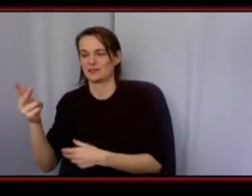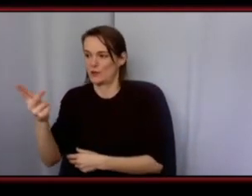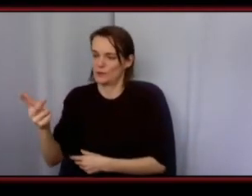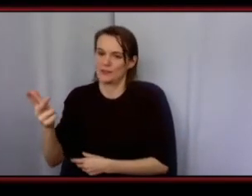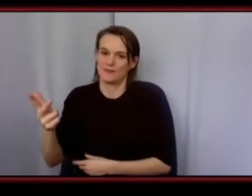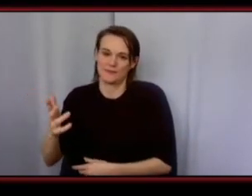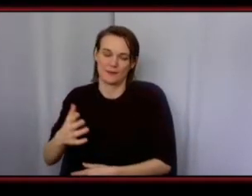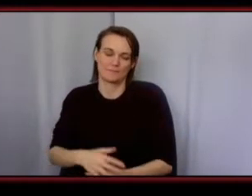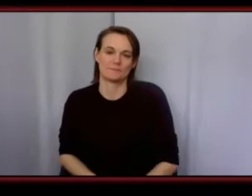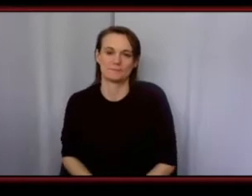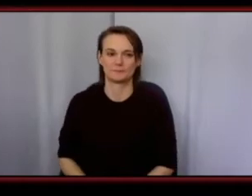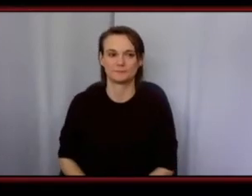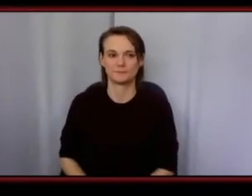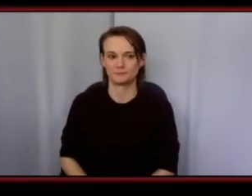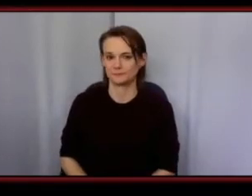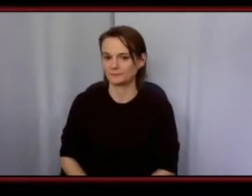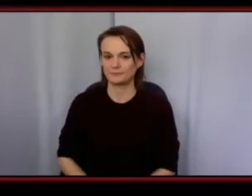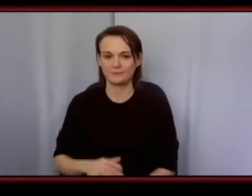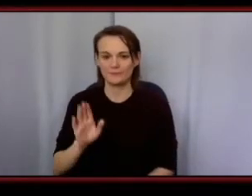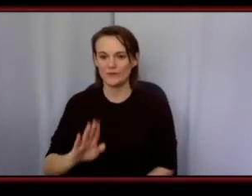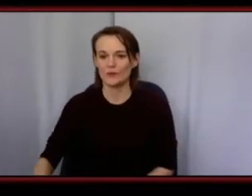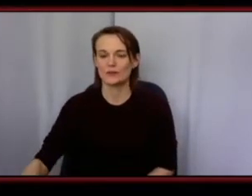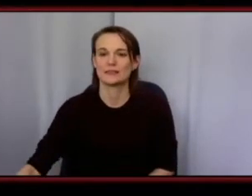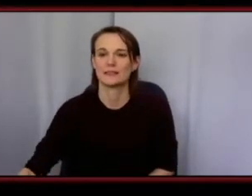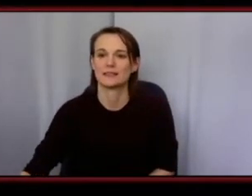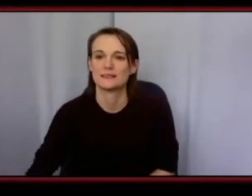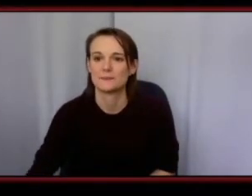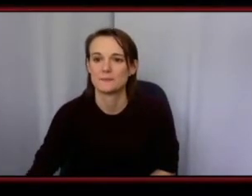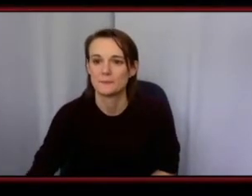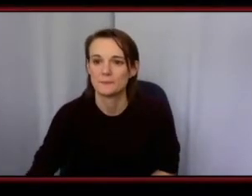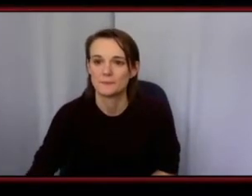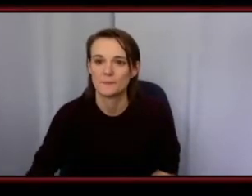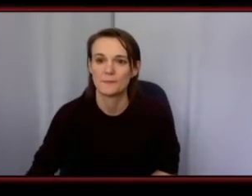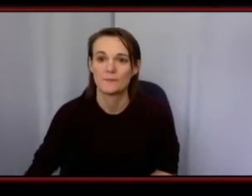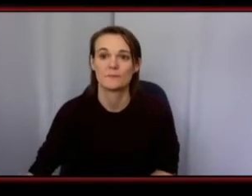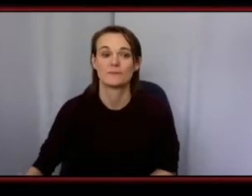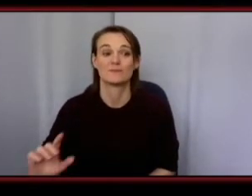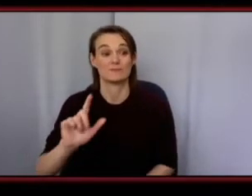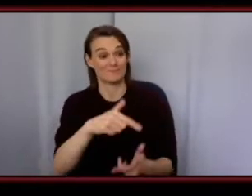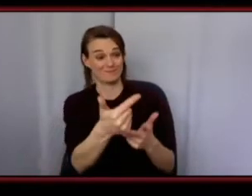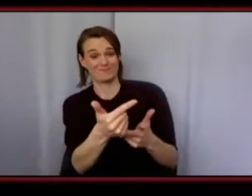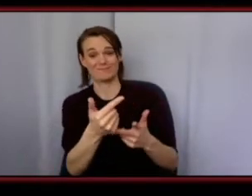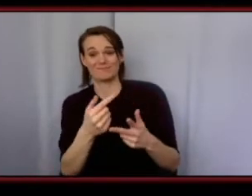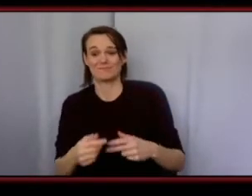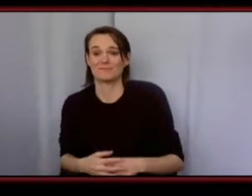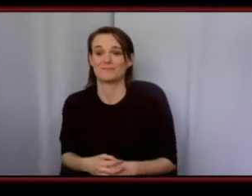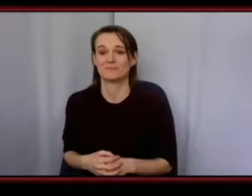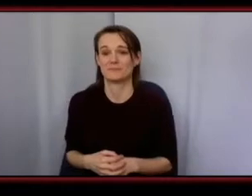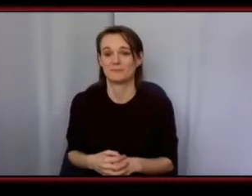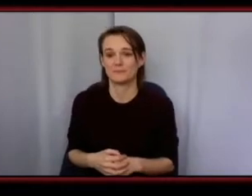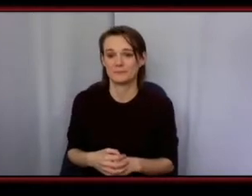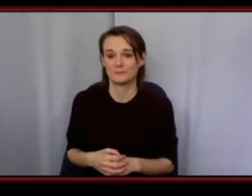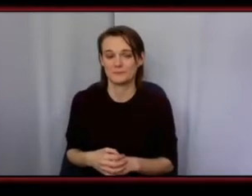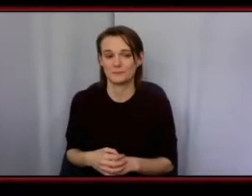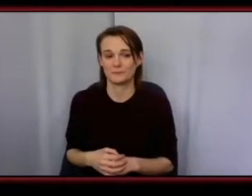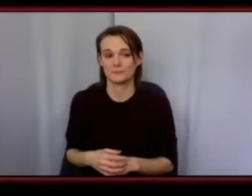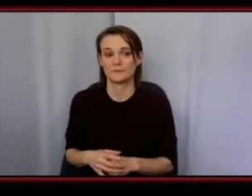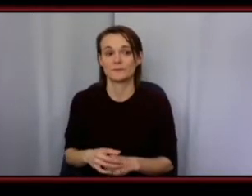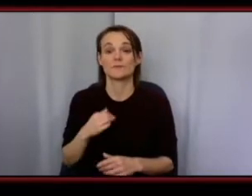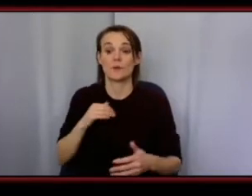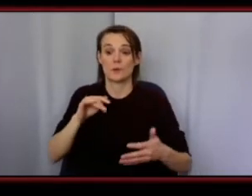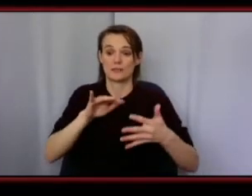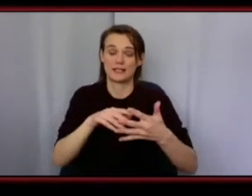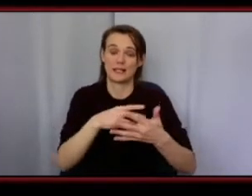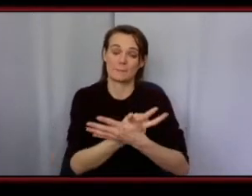inspiration i love it i love it barbara you're up um when i was doing my